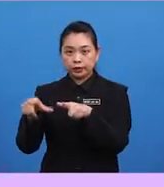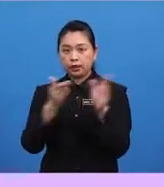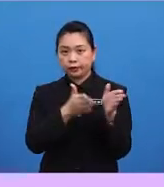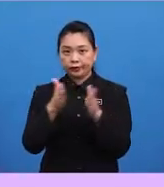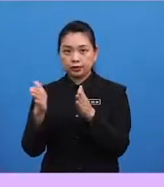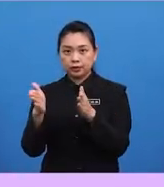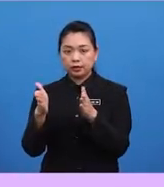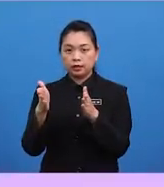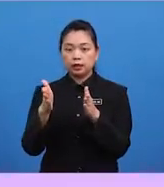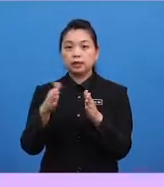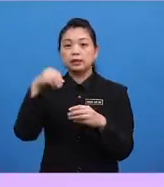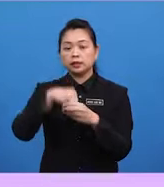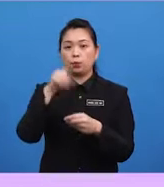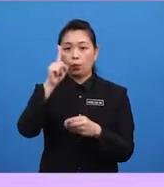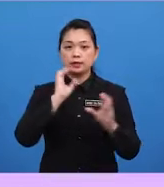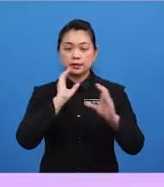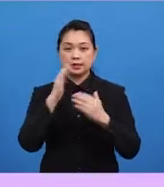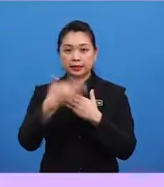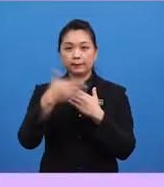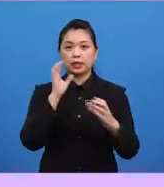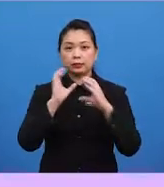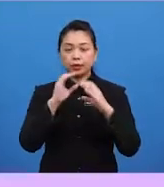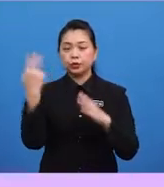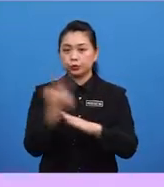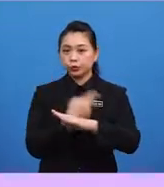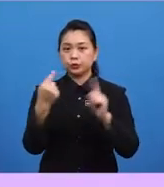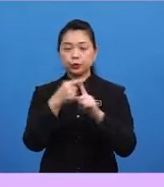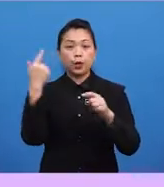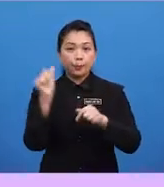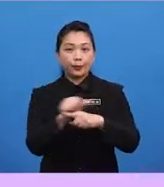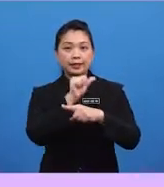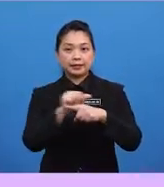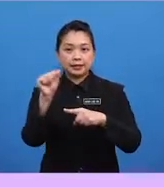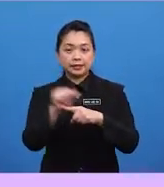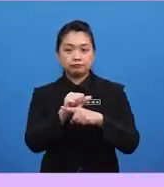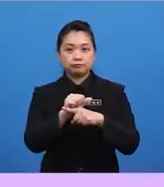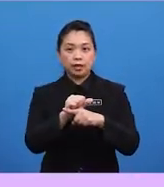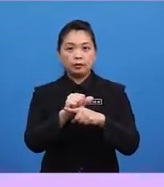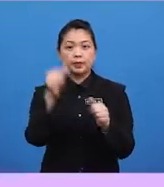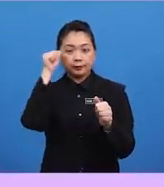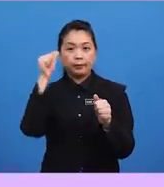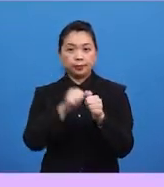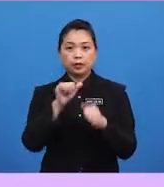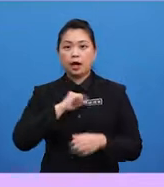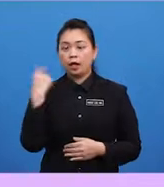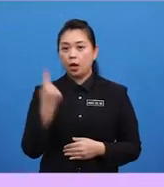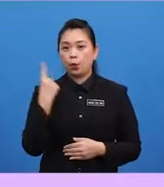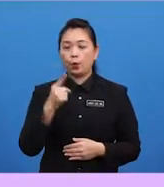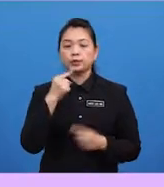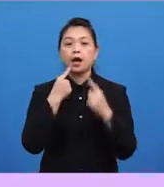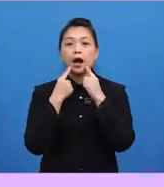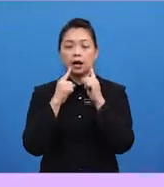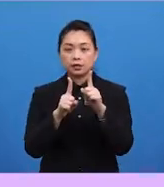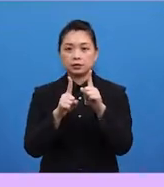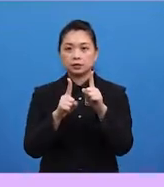simple conversation that you can use to practice? Be mindful, I've always answered